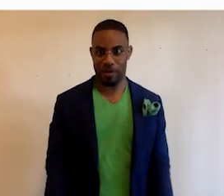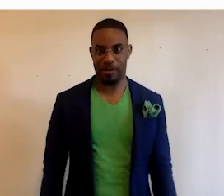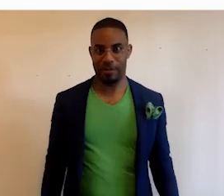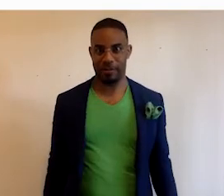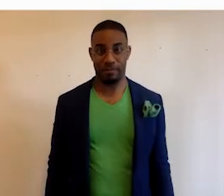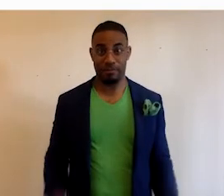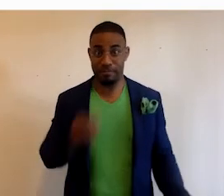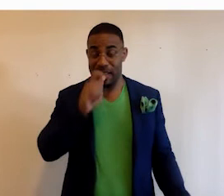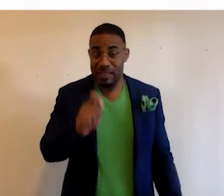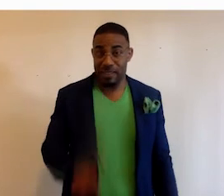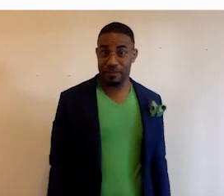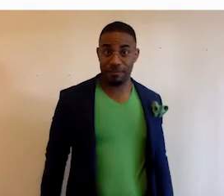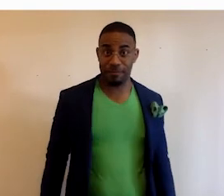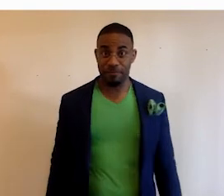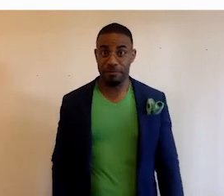And that's it.